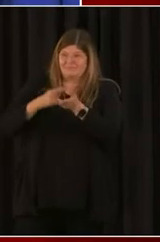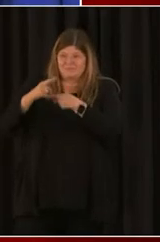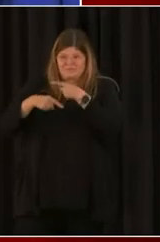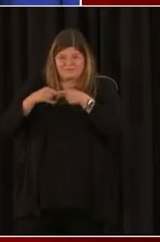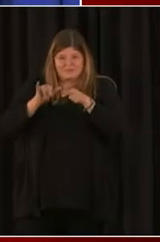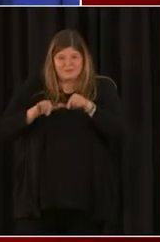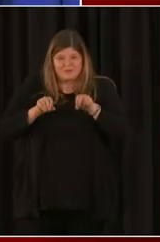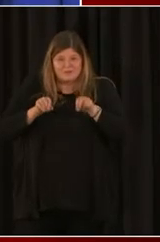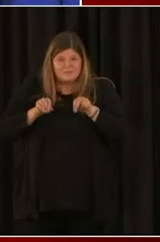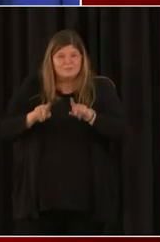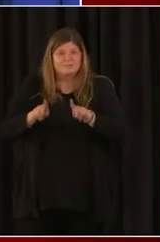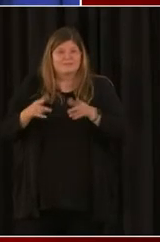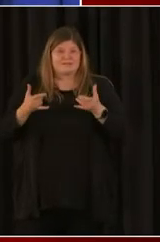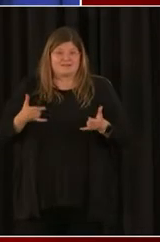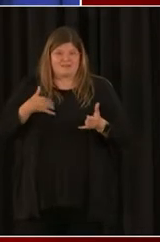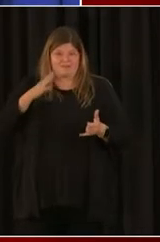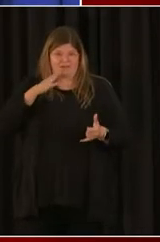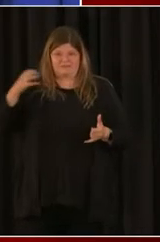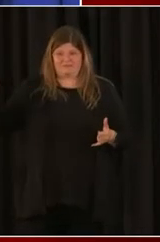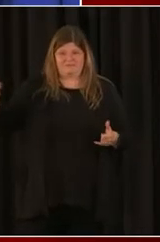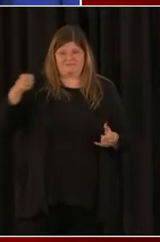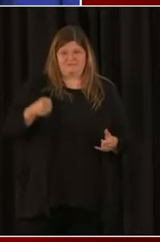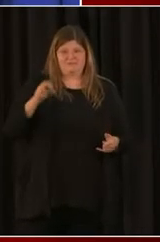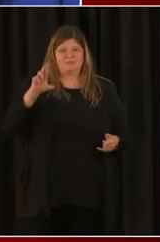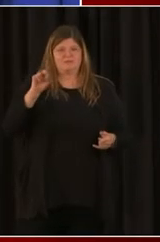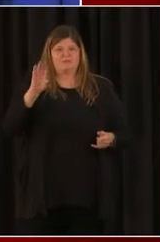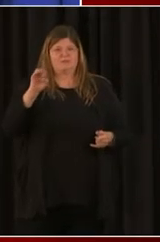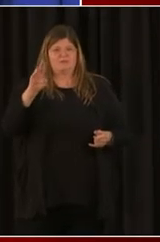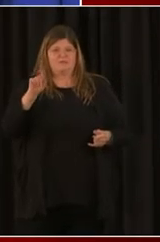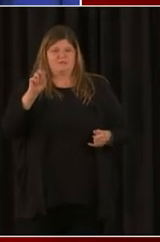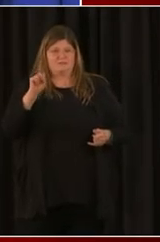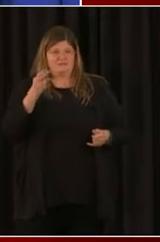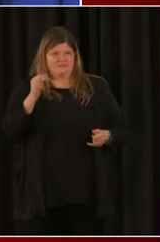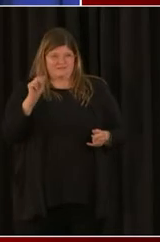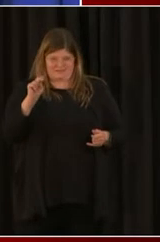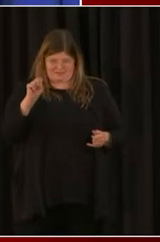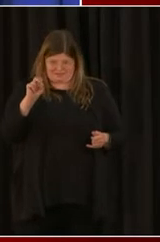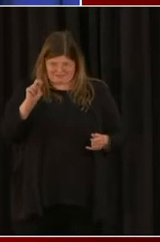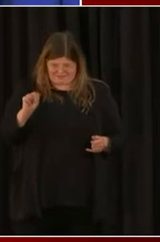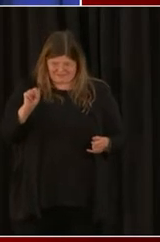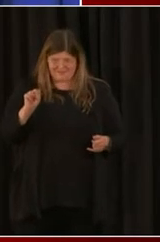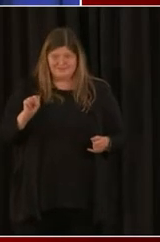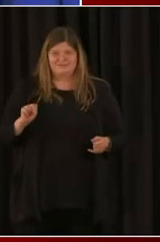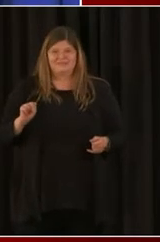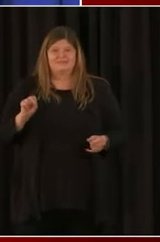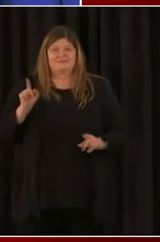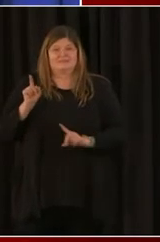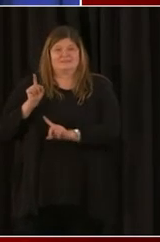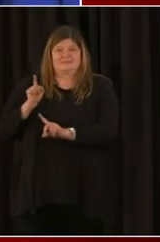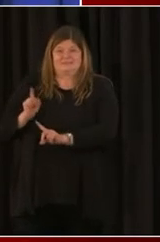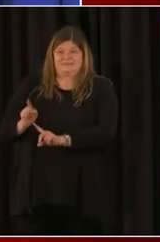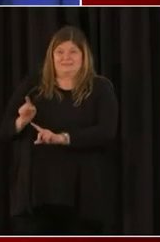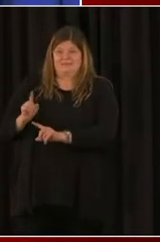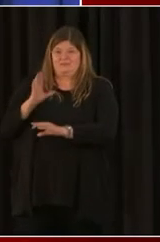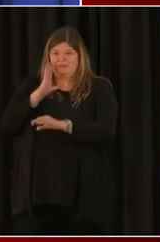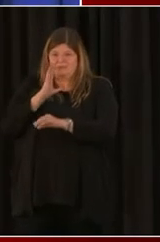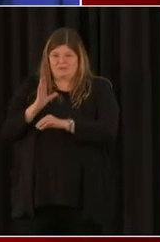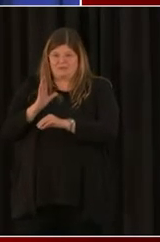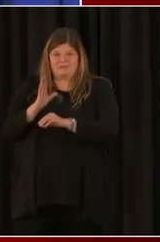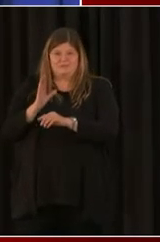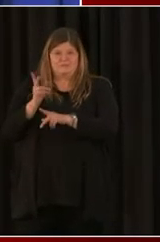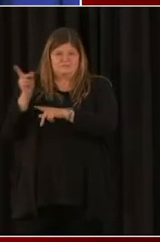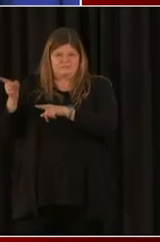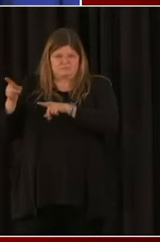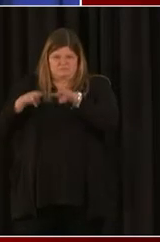Roderick Johnson. He is the, excuse me, the Lender Relations Small Business Development Center